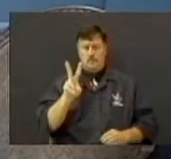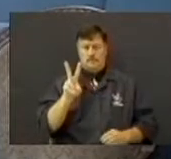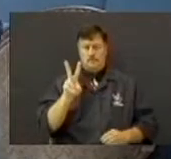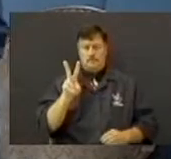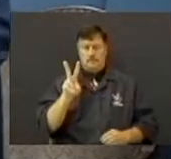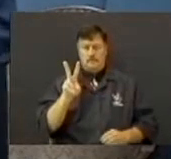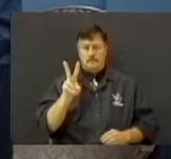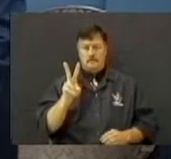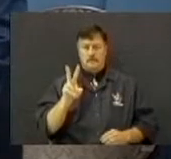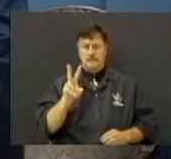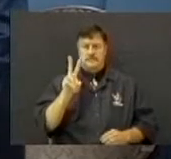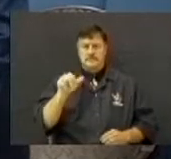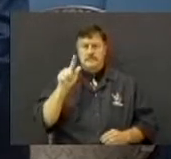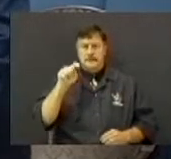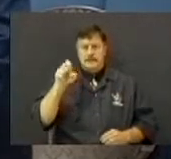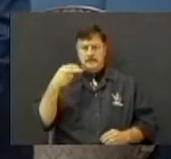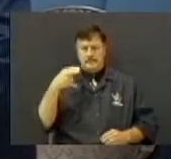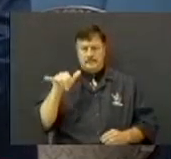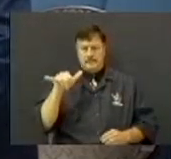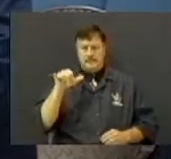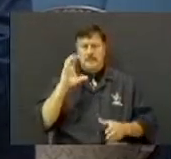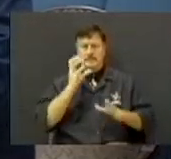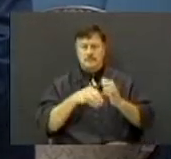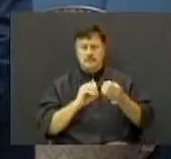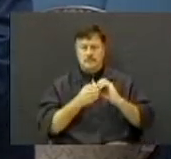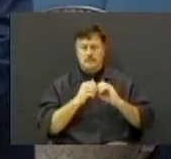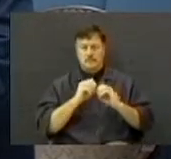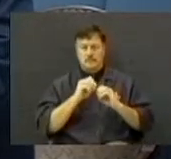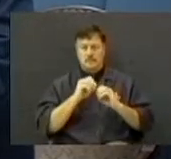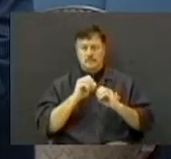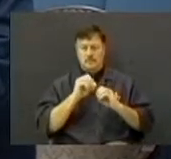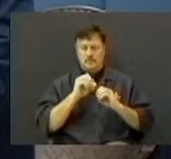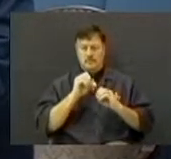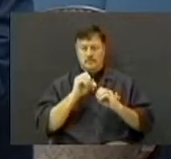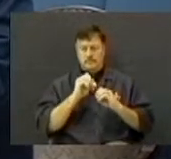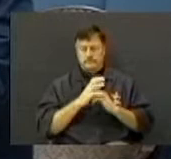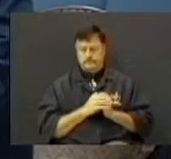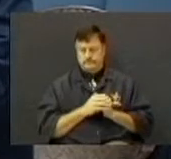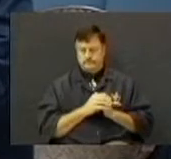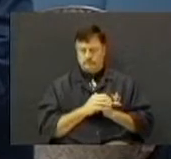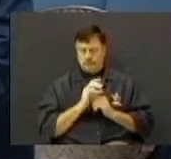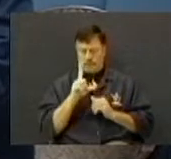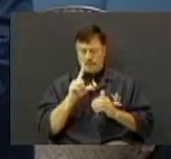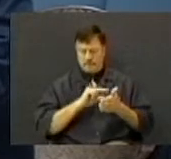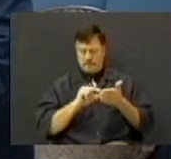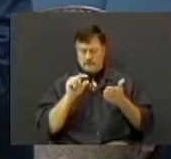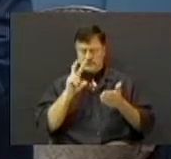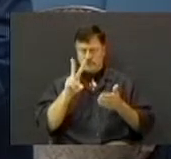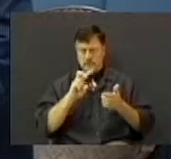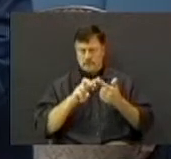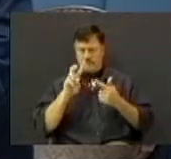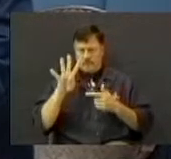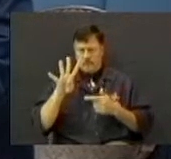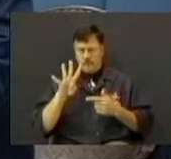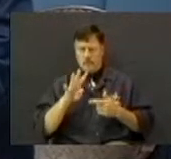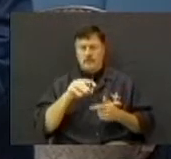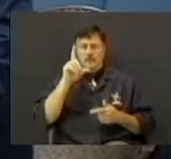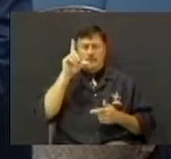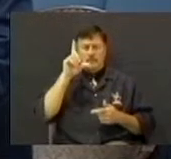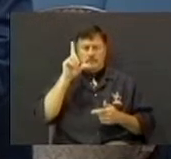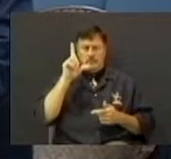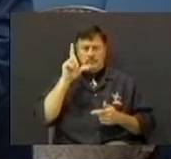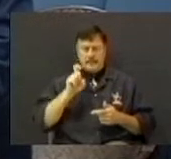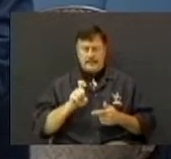in 2 Timothy chapter 1, verses 2 through 4, mothers need to be concerned about the spiritual well